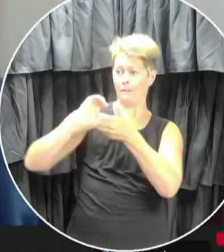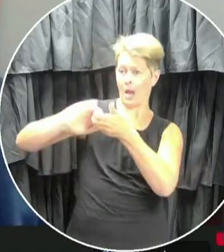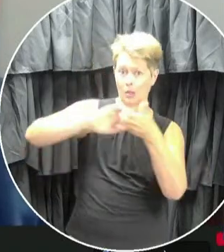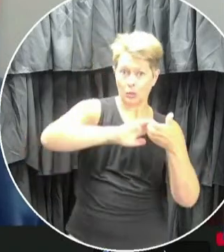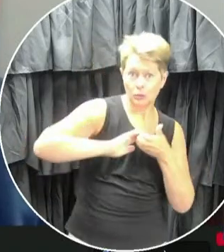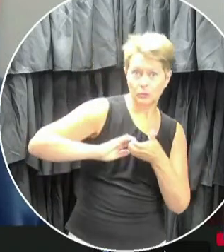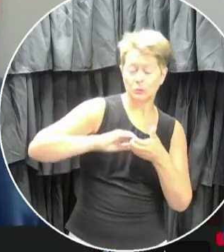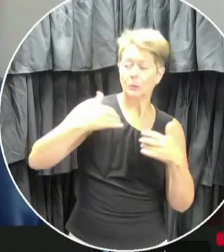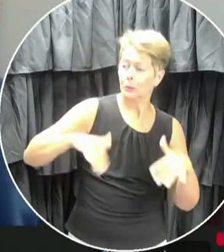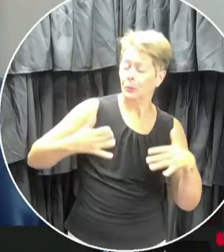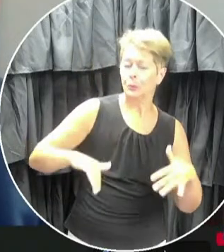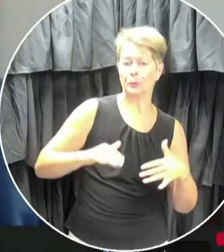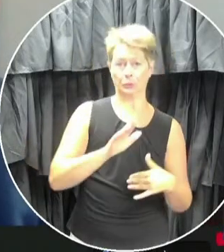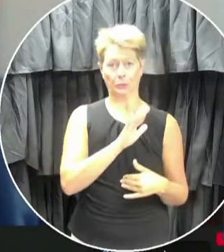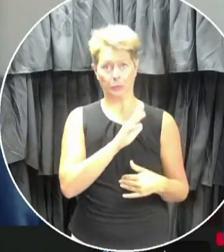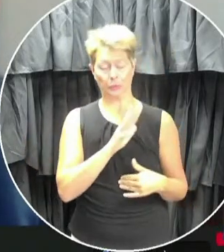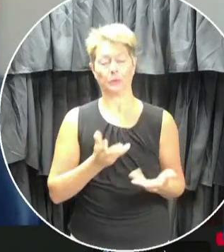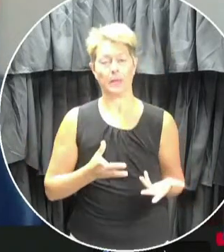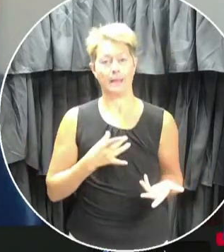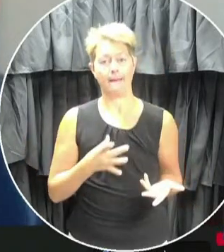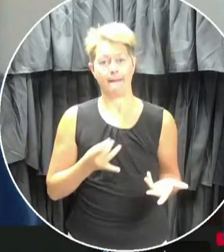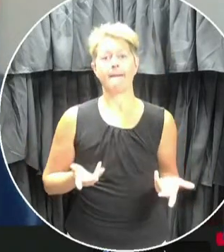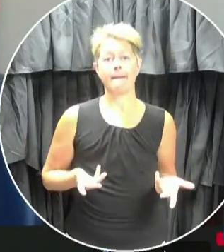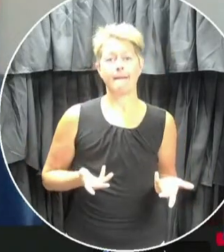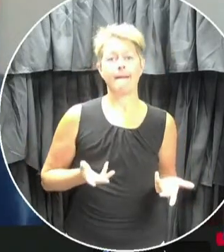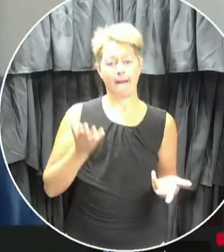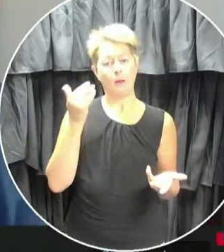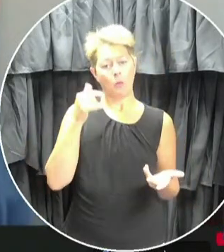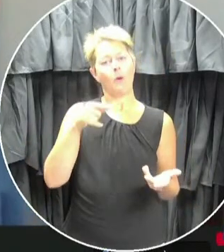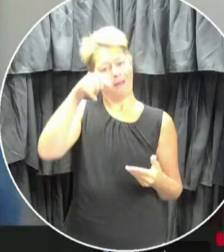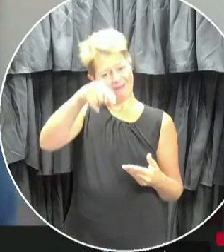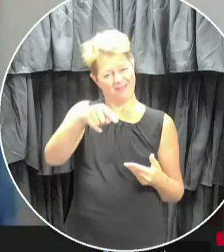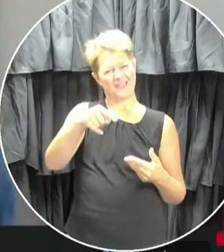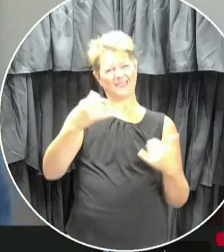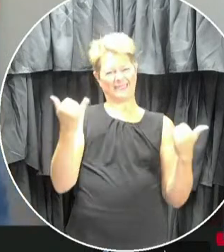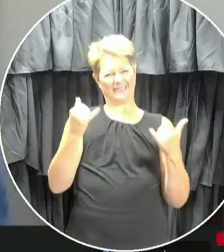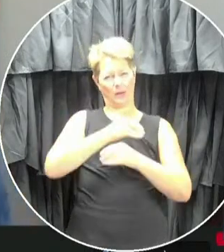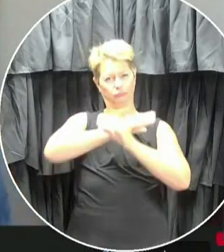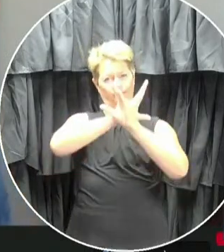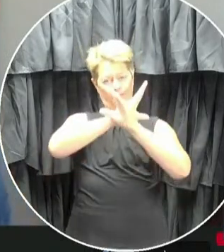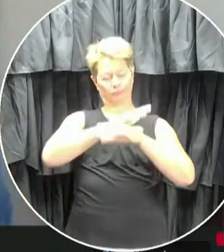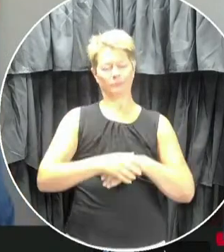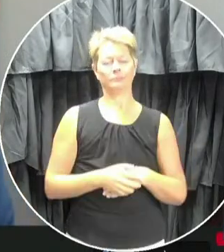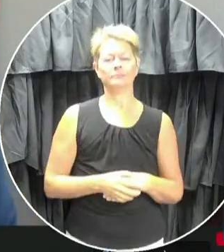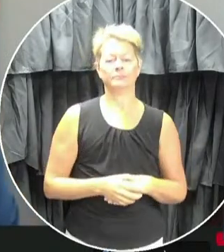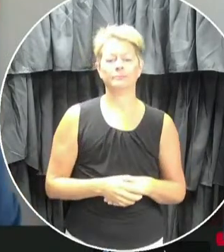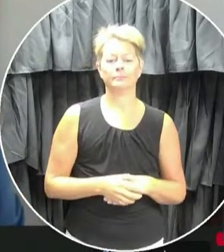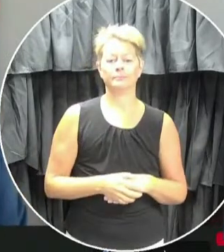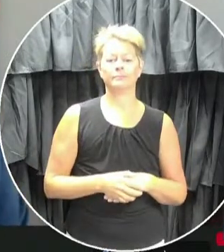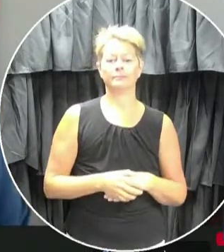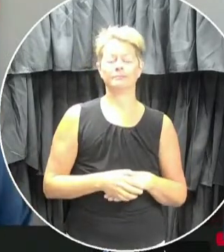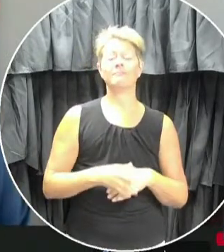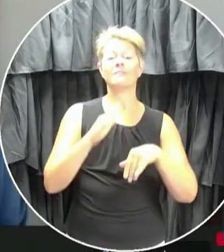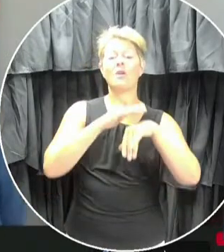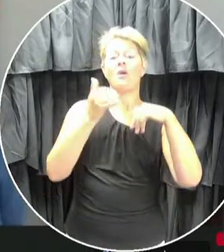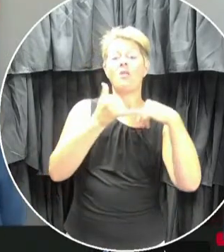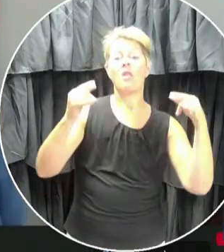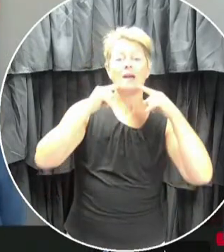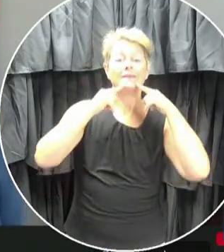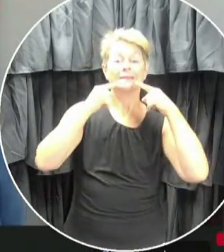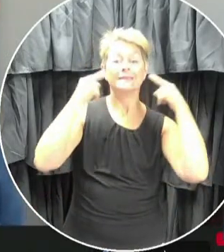mechanisms, and that's why we've chosen our particular piece today. That's why we decided to hold an online release